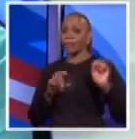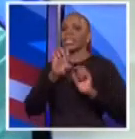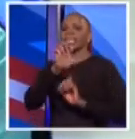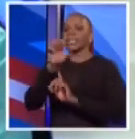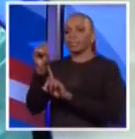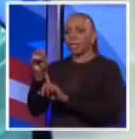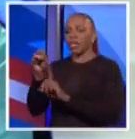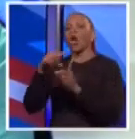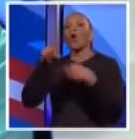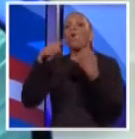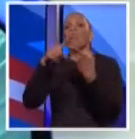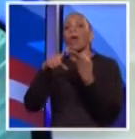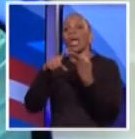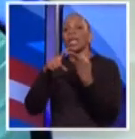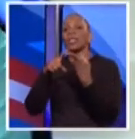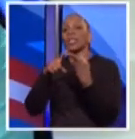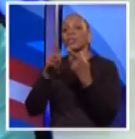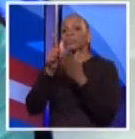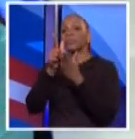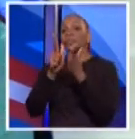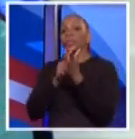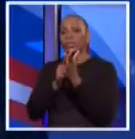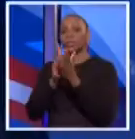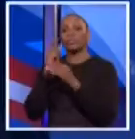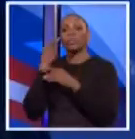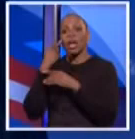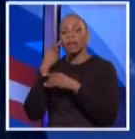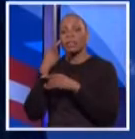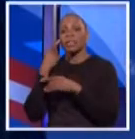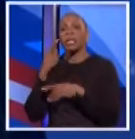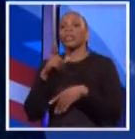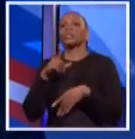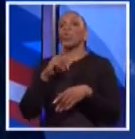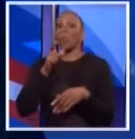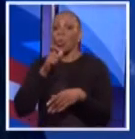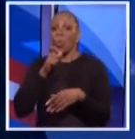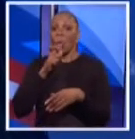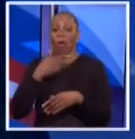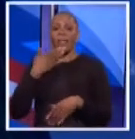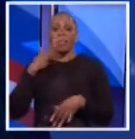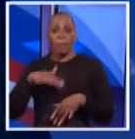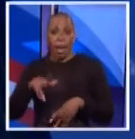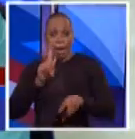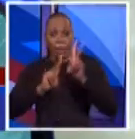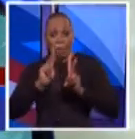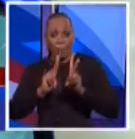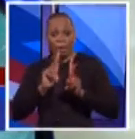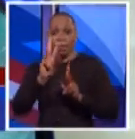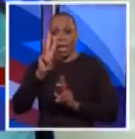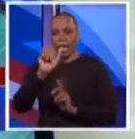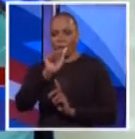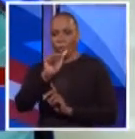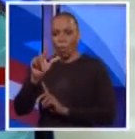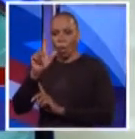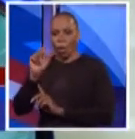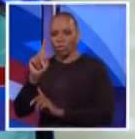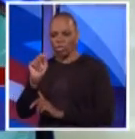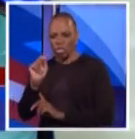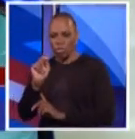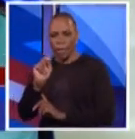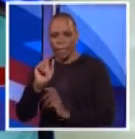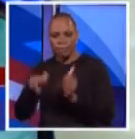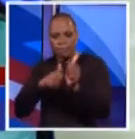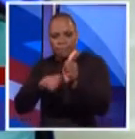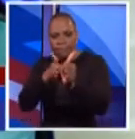General, you were described as the moral crusader going after the bad guys on Wall Street. You disappointed many when you